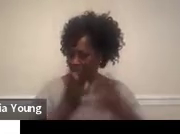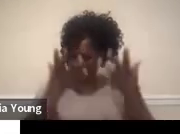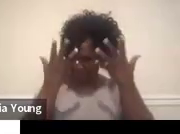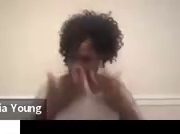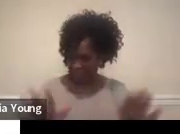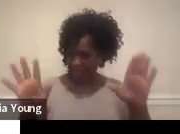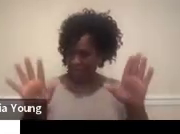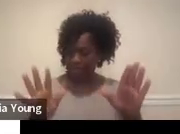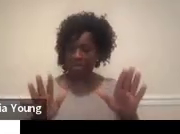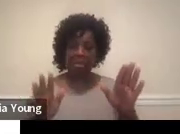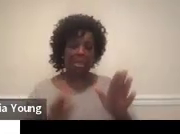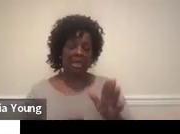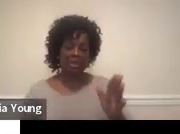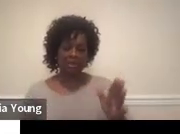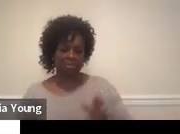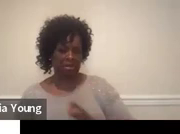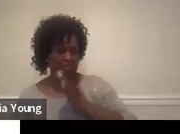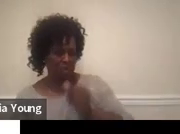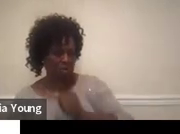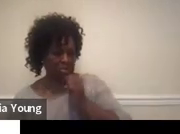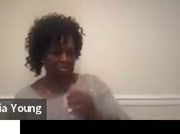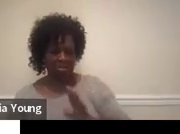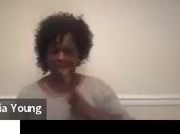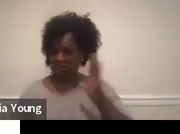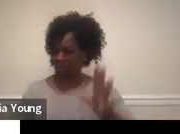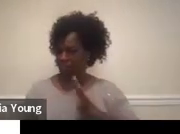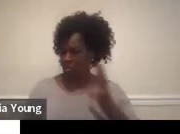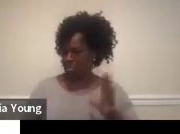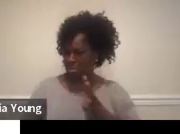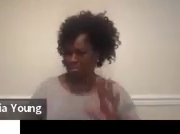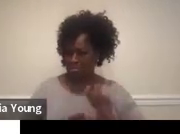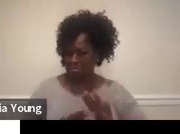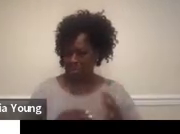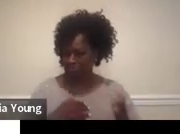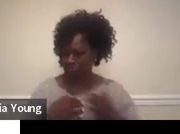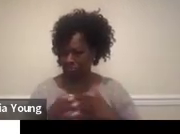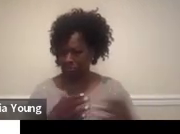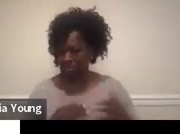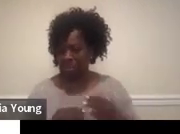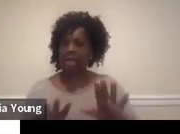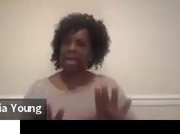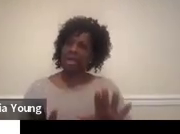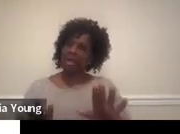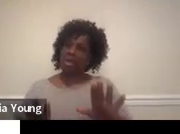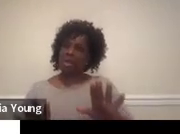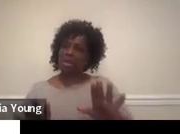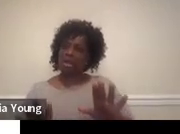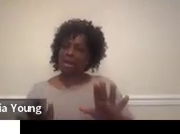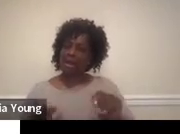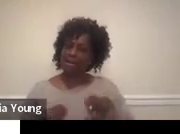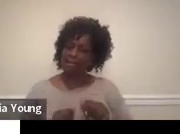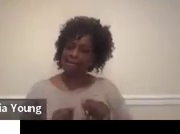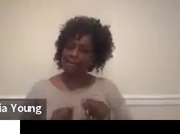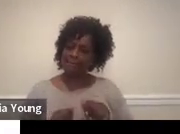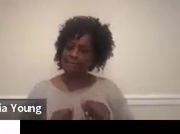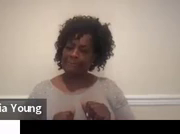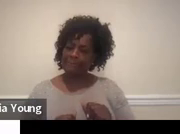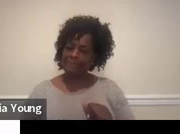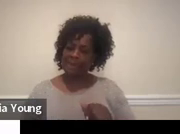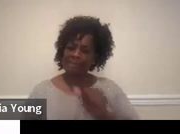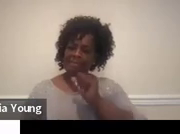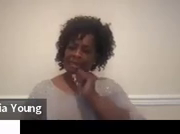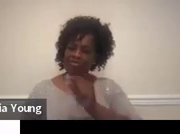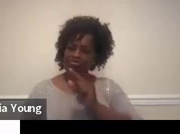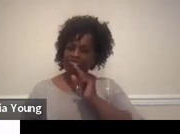an informal student interview. That's, that's pretty much, I don't know that you could sort of get lower on the, on